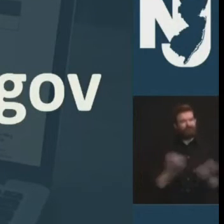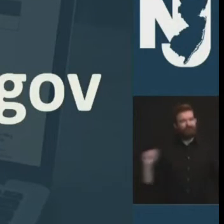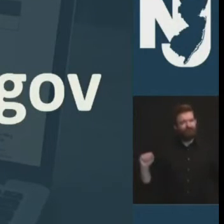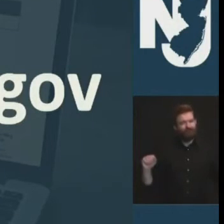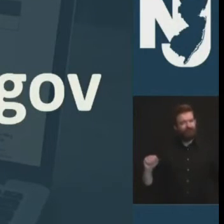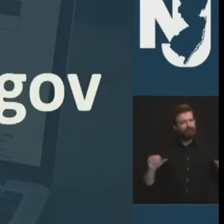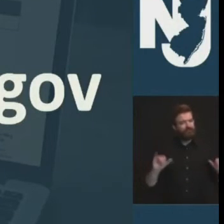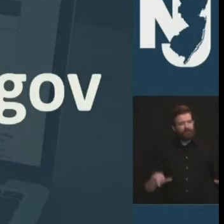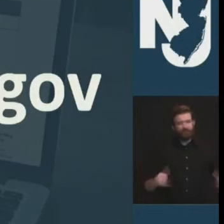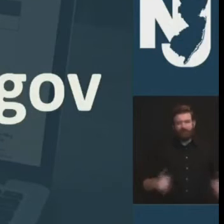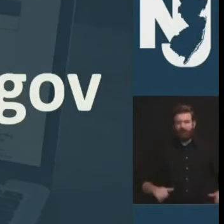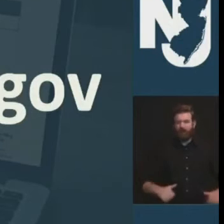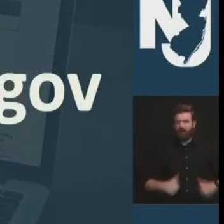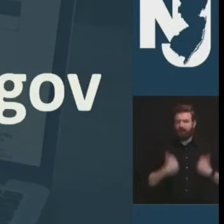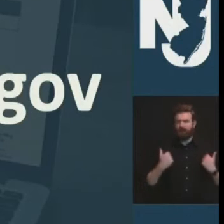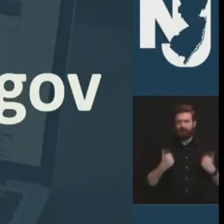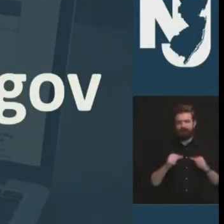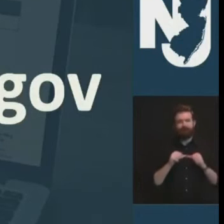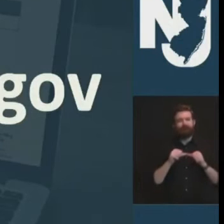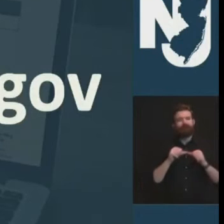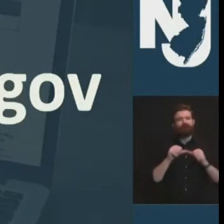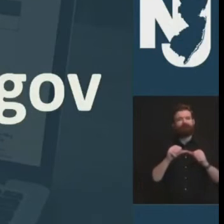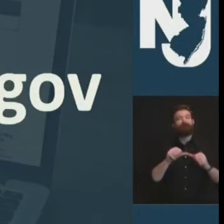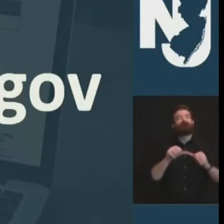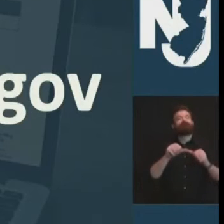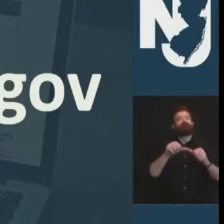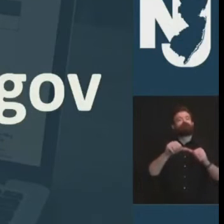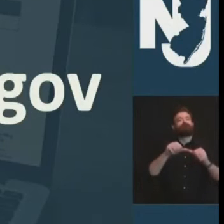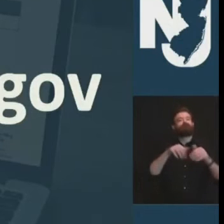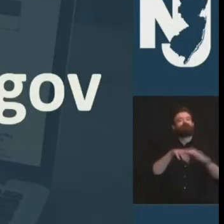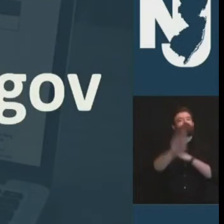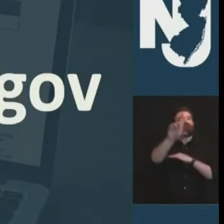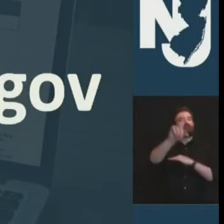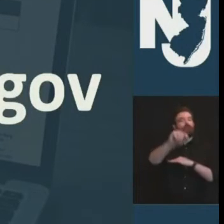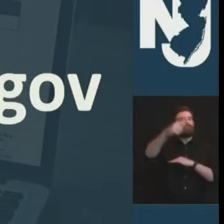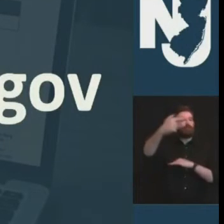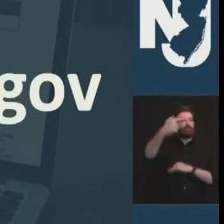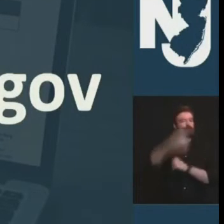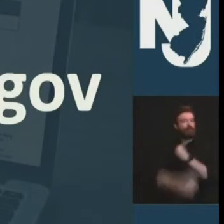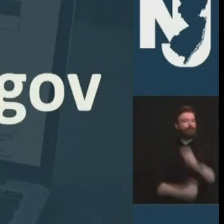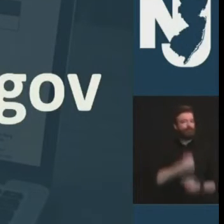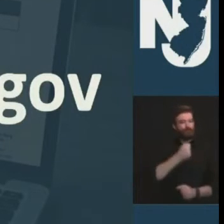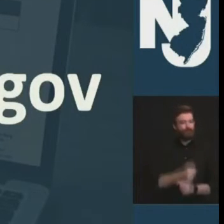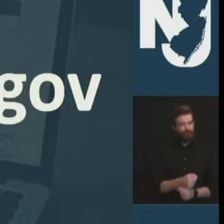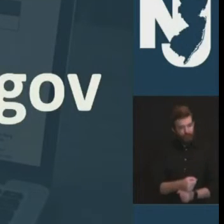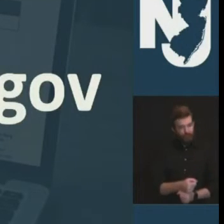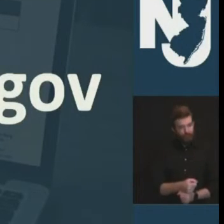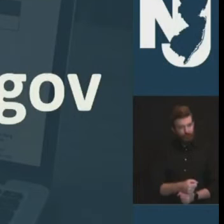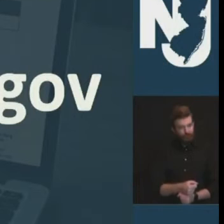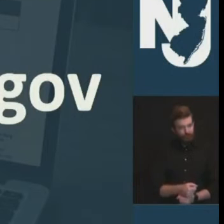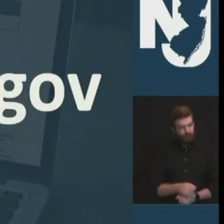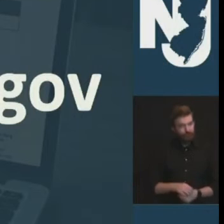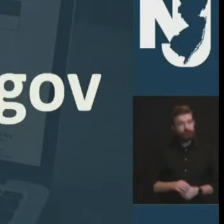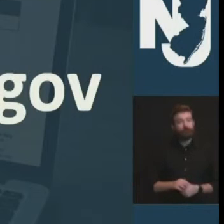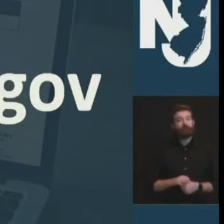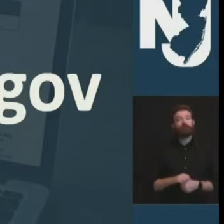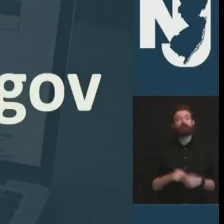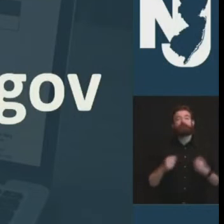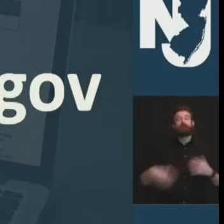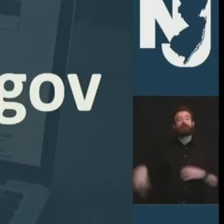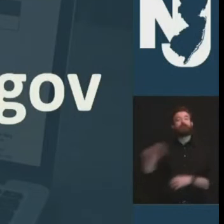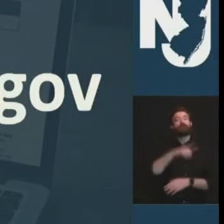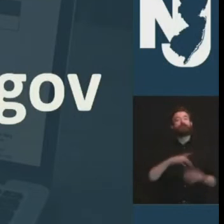businesses who have been hit just as hard throughout this pandemic tens of thousands of them have worked with the new jersey economic development authority